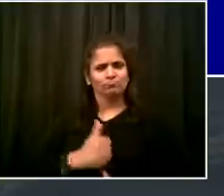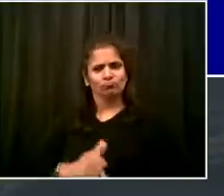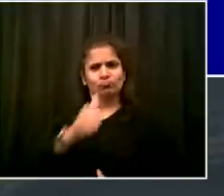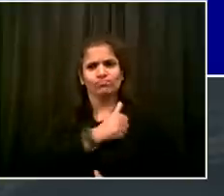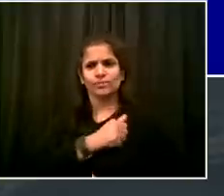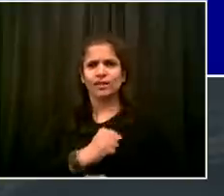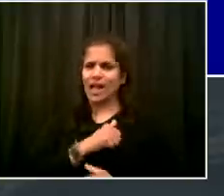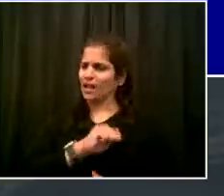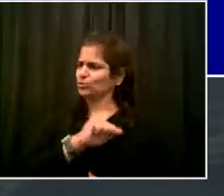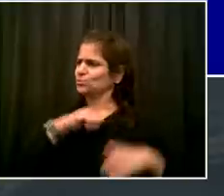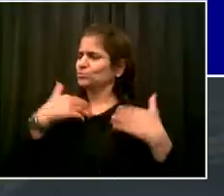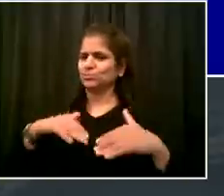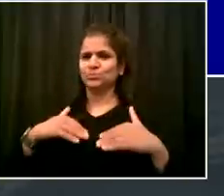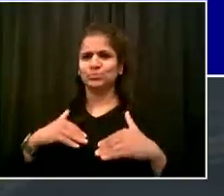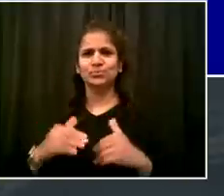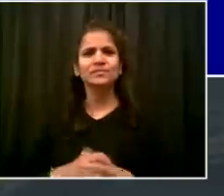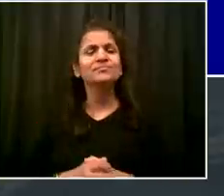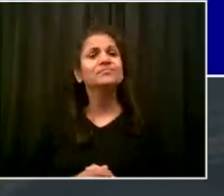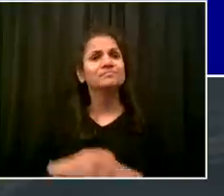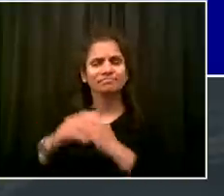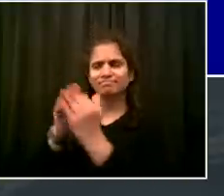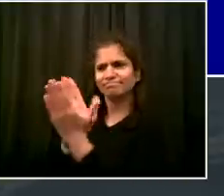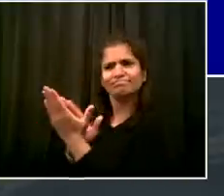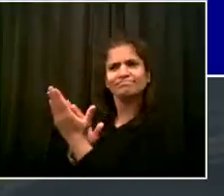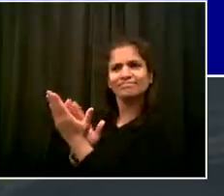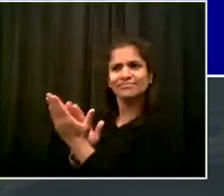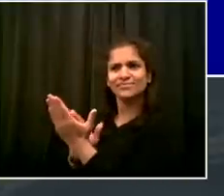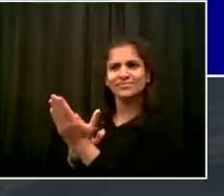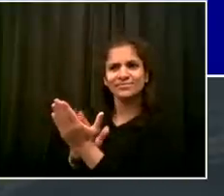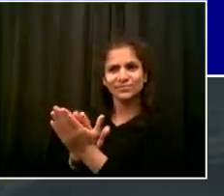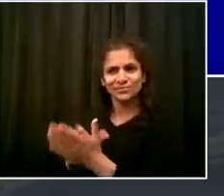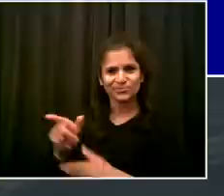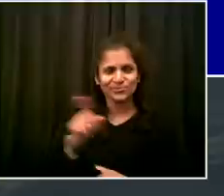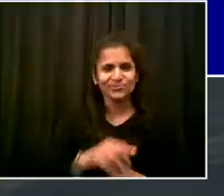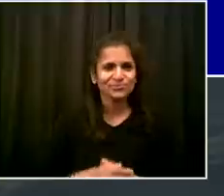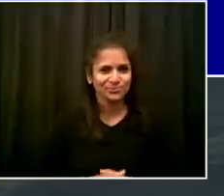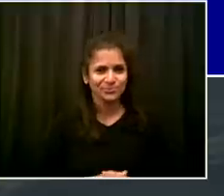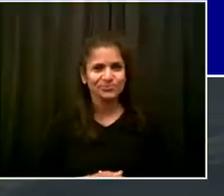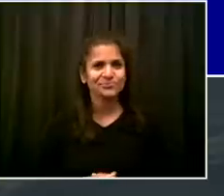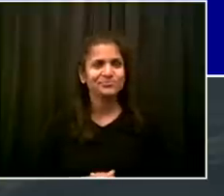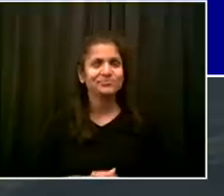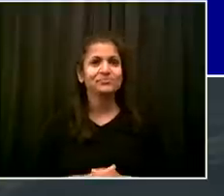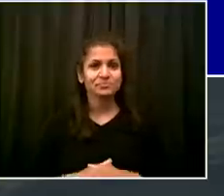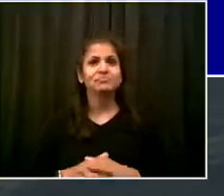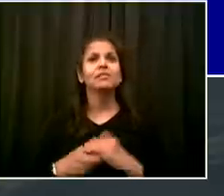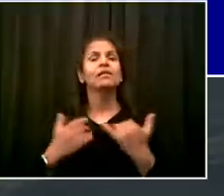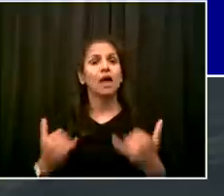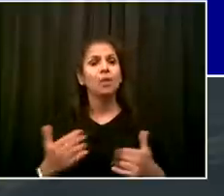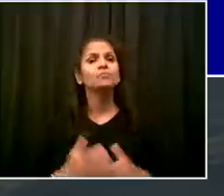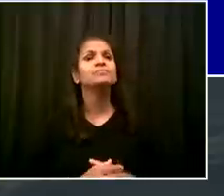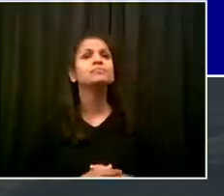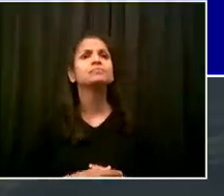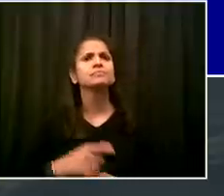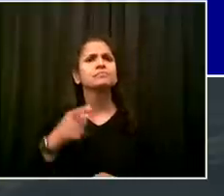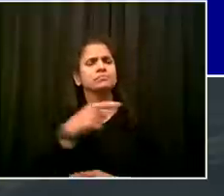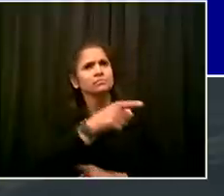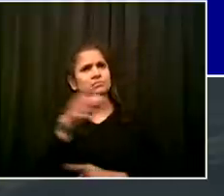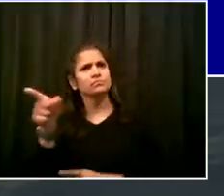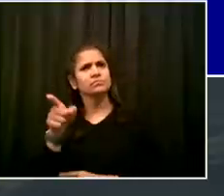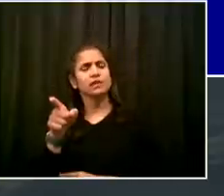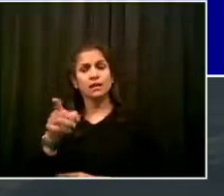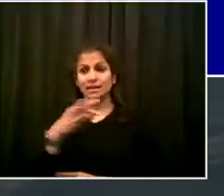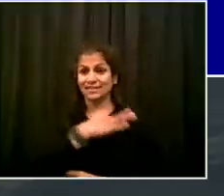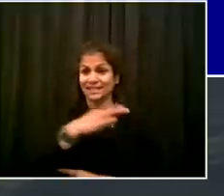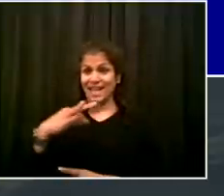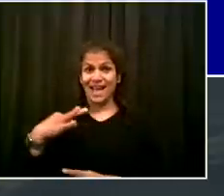So think about the people who count on these meals, because that's what we have to do every single day when we think about